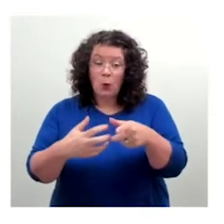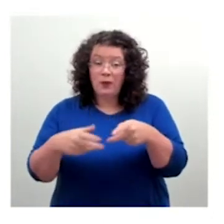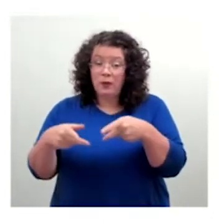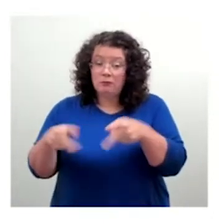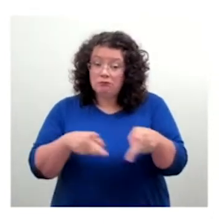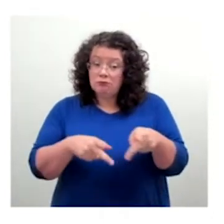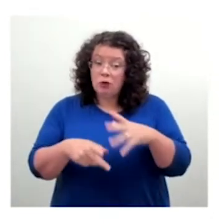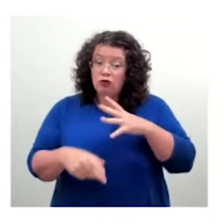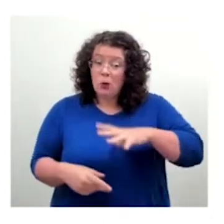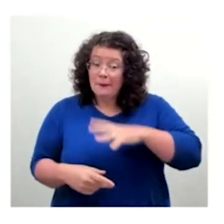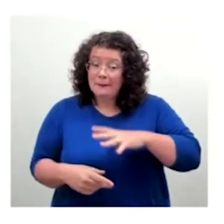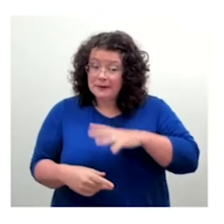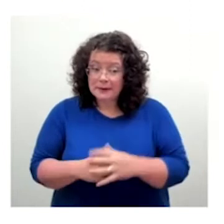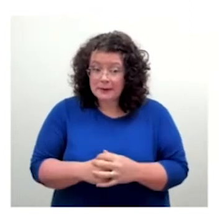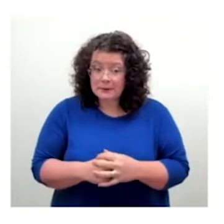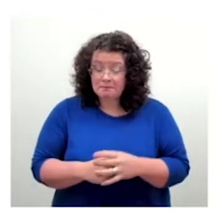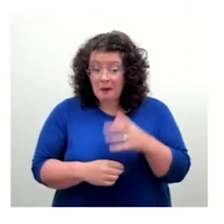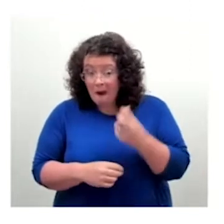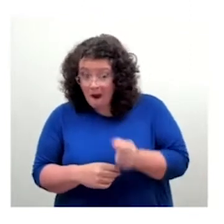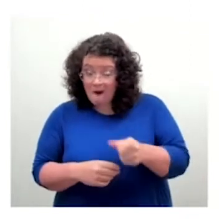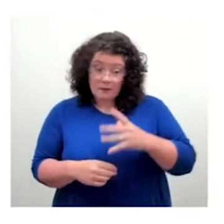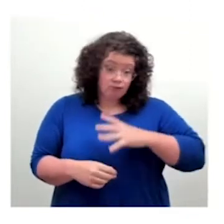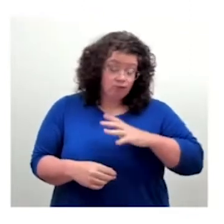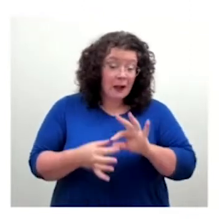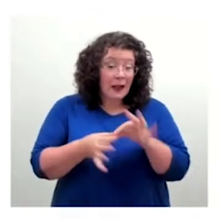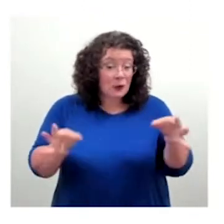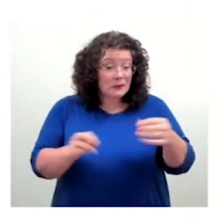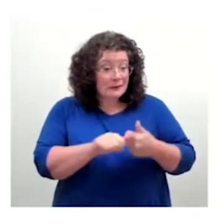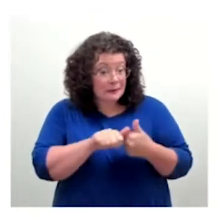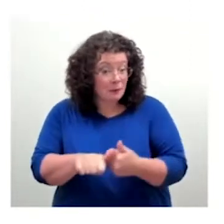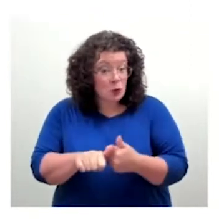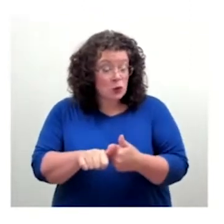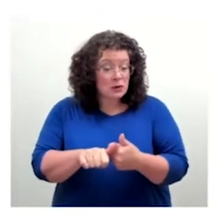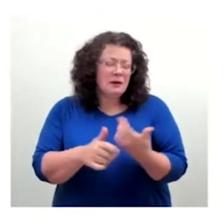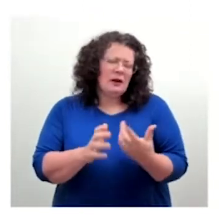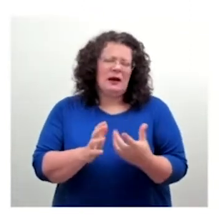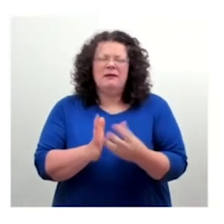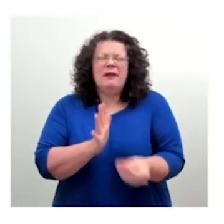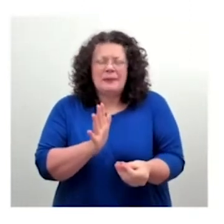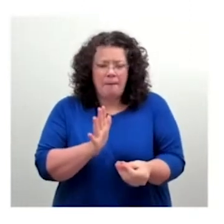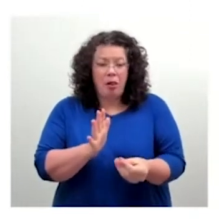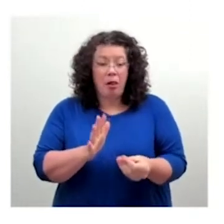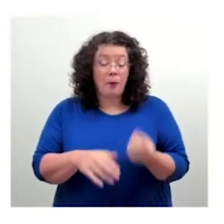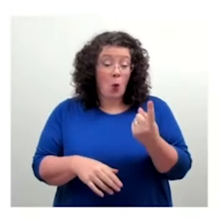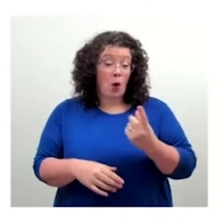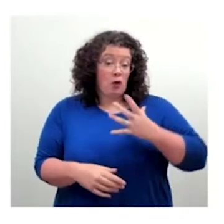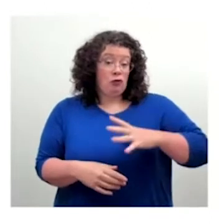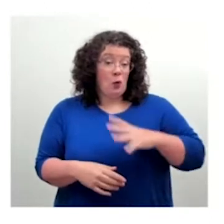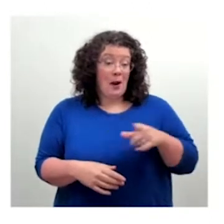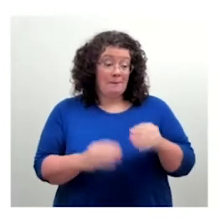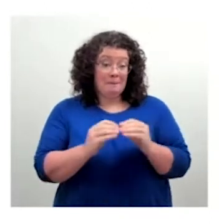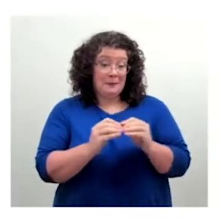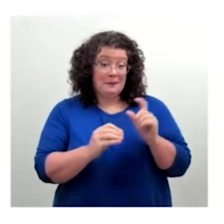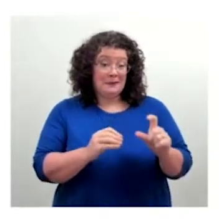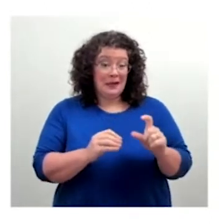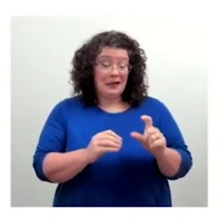BBC was that it would support Russian with Cyrillic characters, you know, in many people's view,